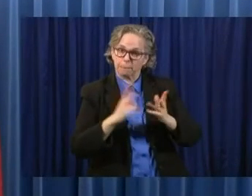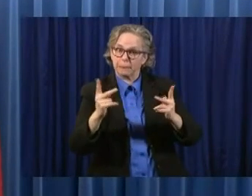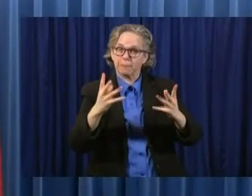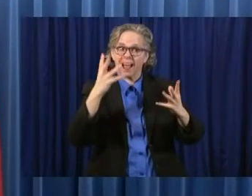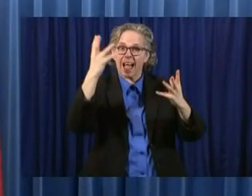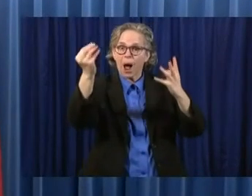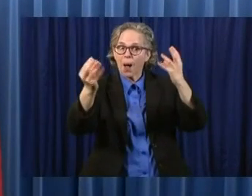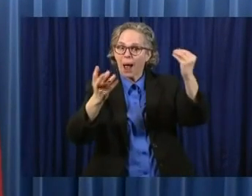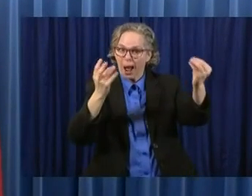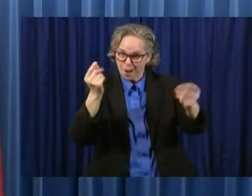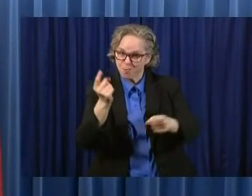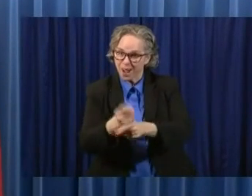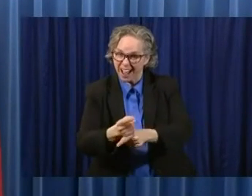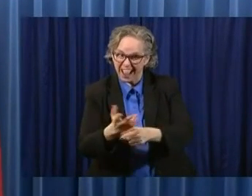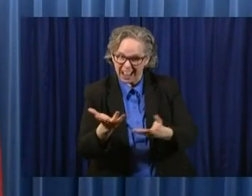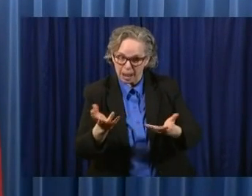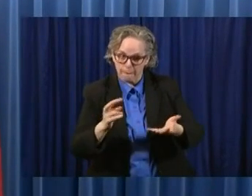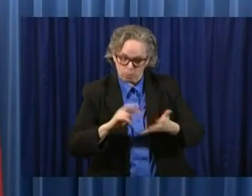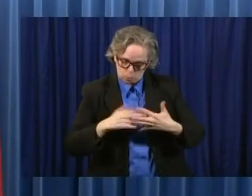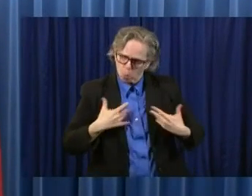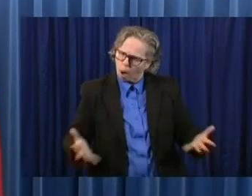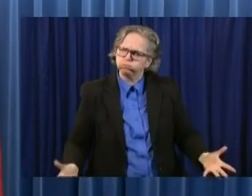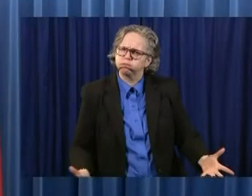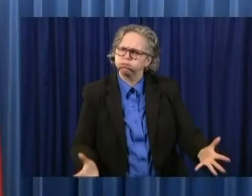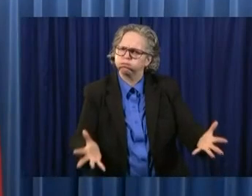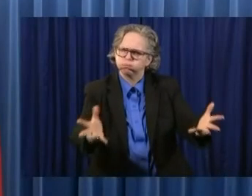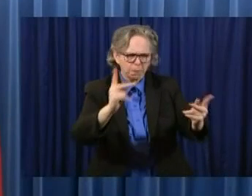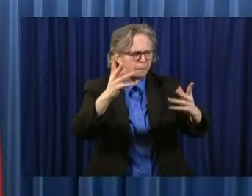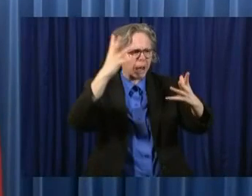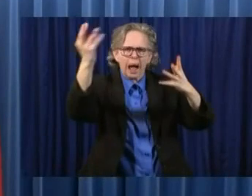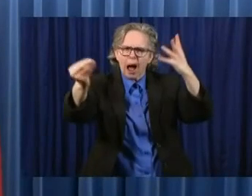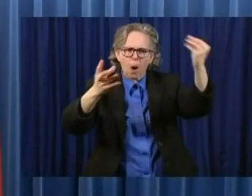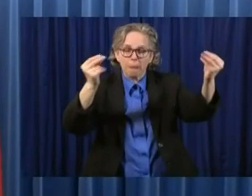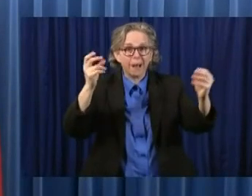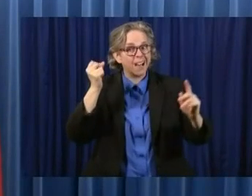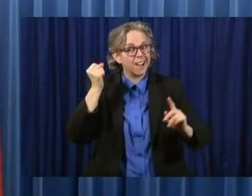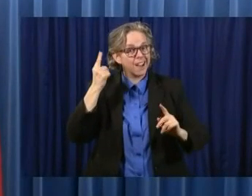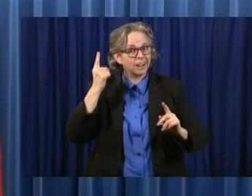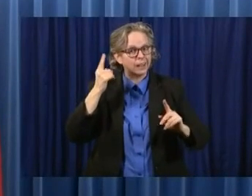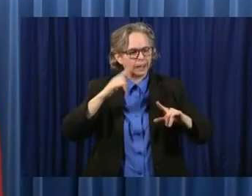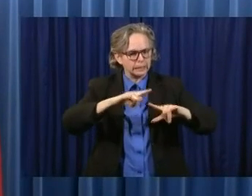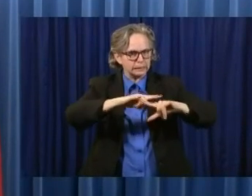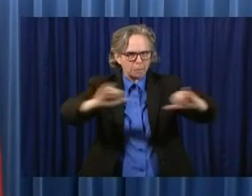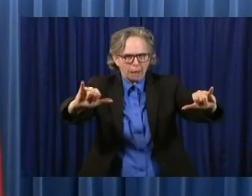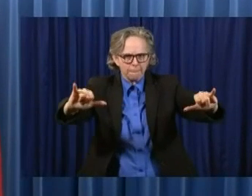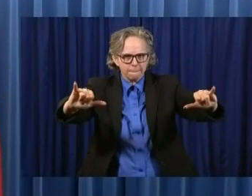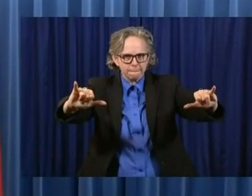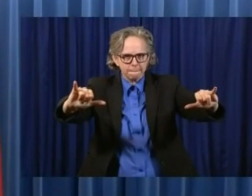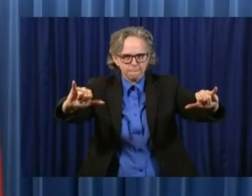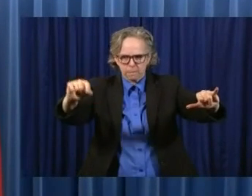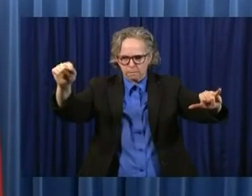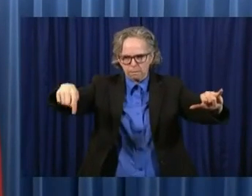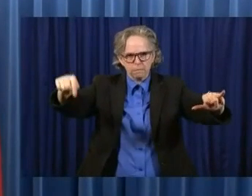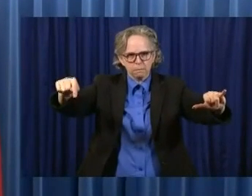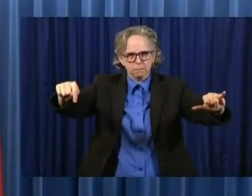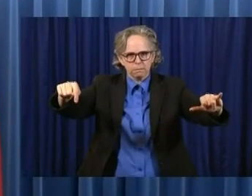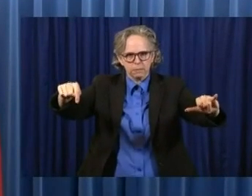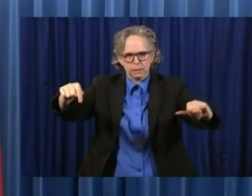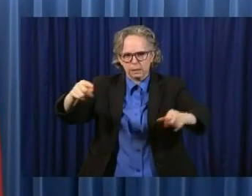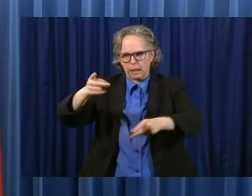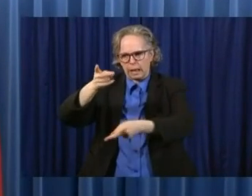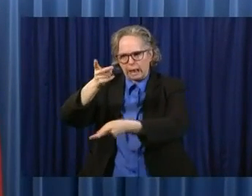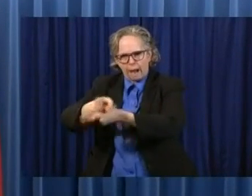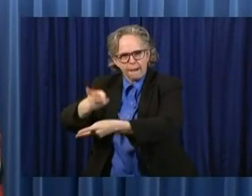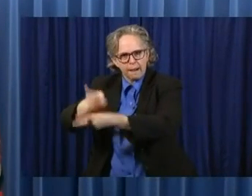to do that. But at the same time, we just want everybody to continue to be cautious, continue